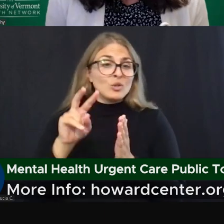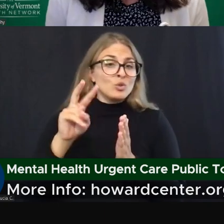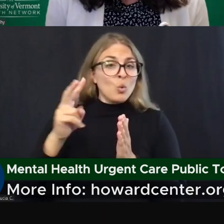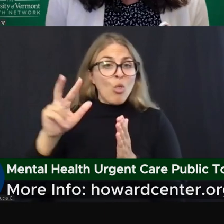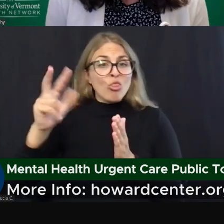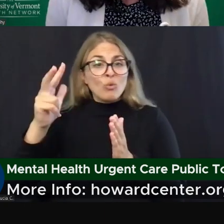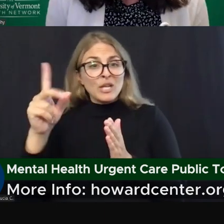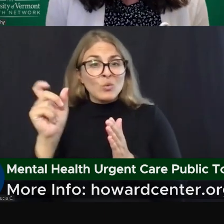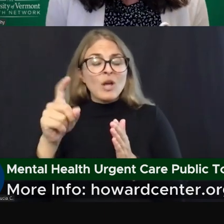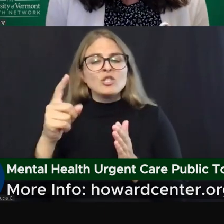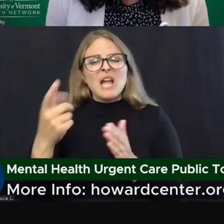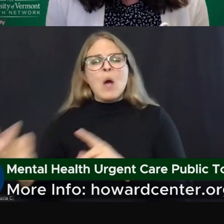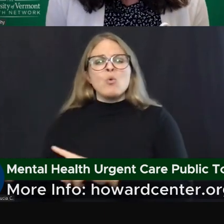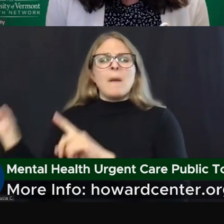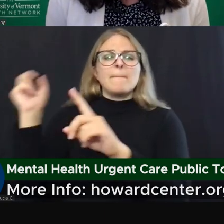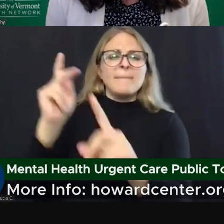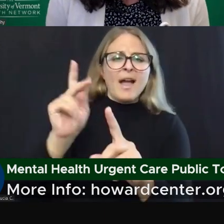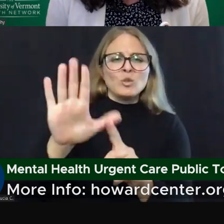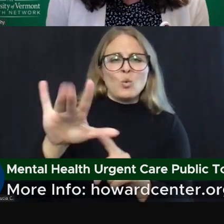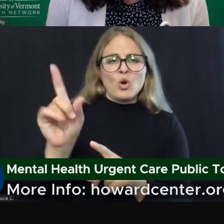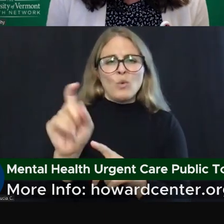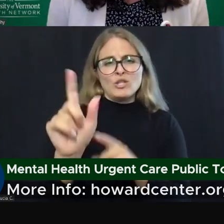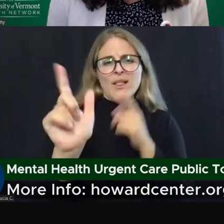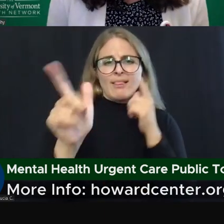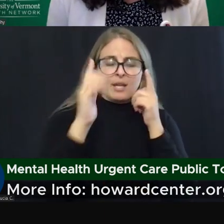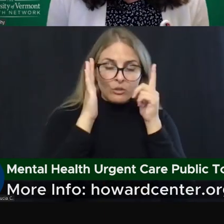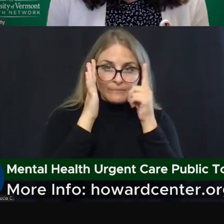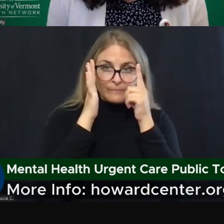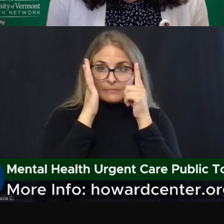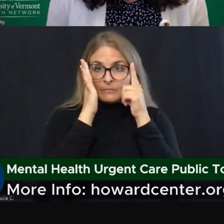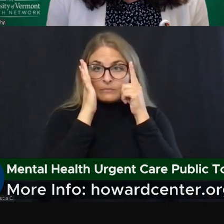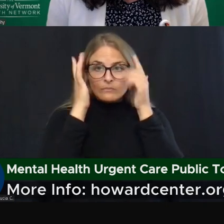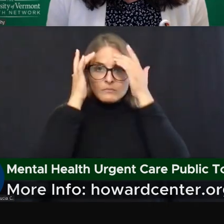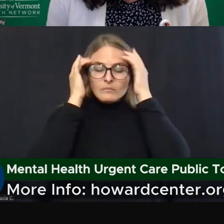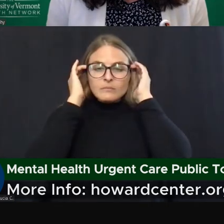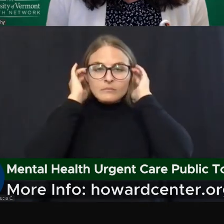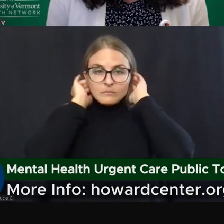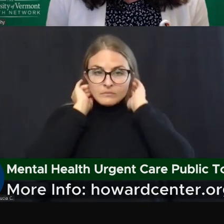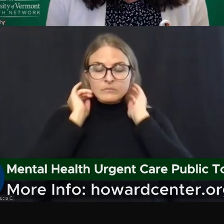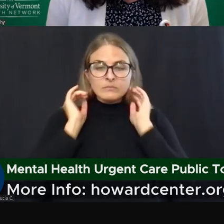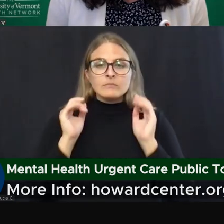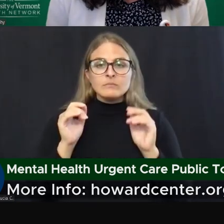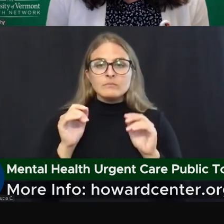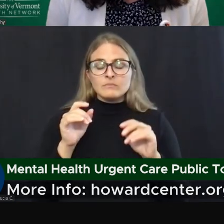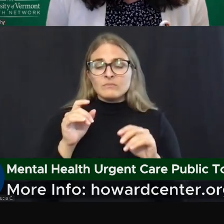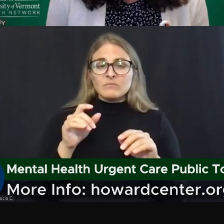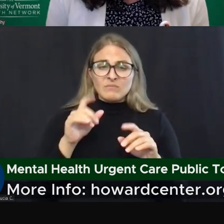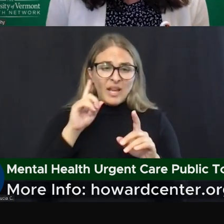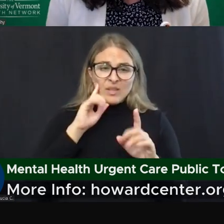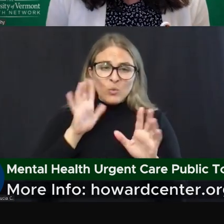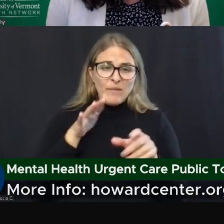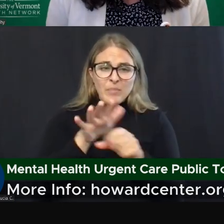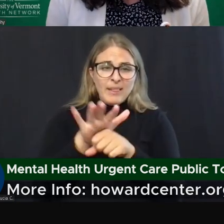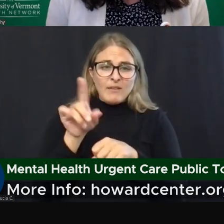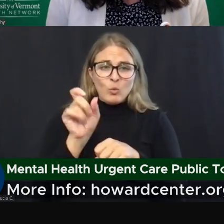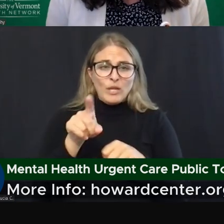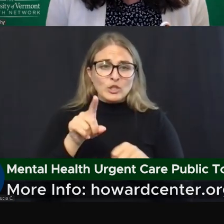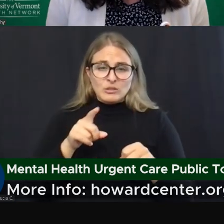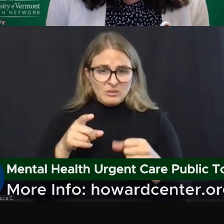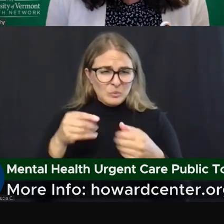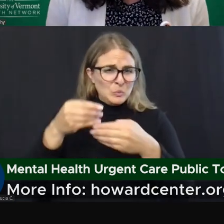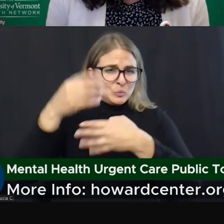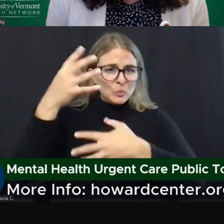ones that we didn't get to if we run out of questions. But I have a feeling we won't. So